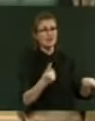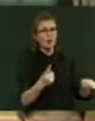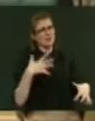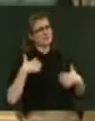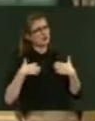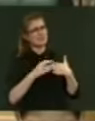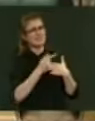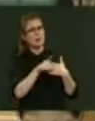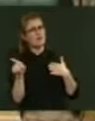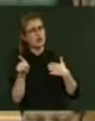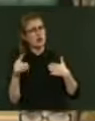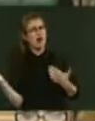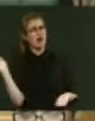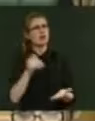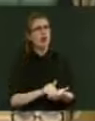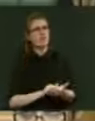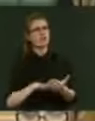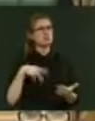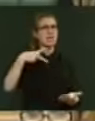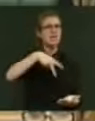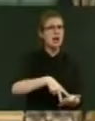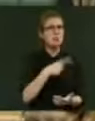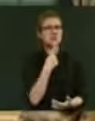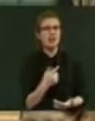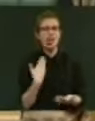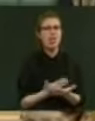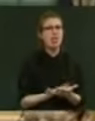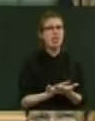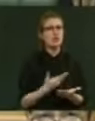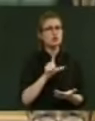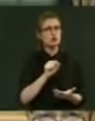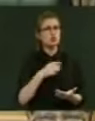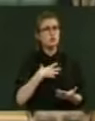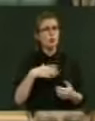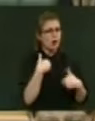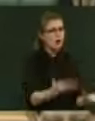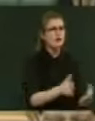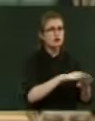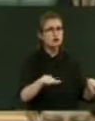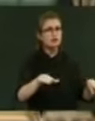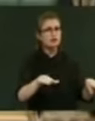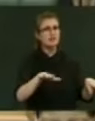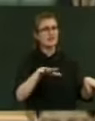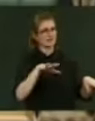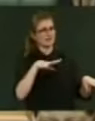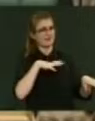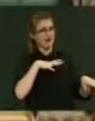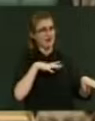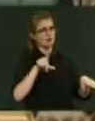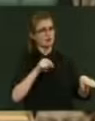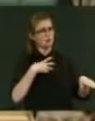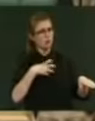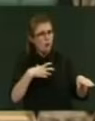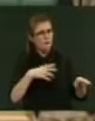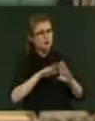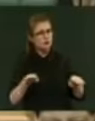and say, do more for children. Hello, you do more for children, and then you still get it wrong. There's something wrong there, Mr Speaker, something